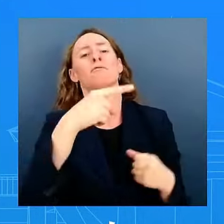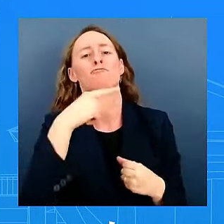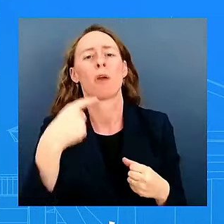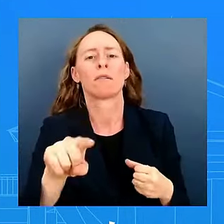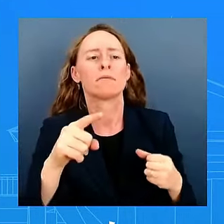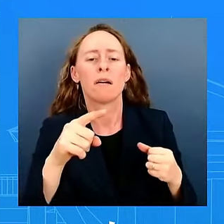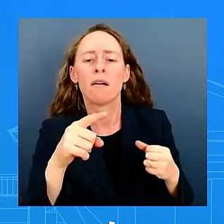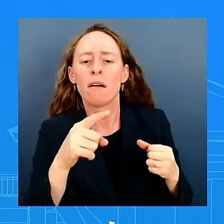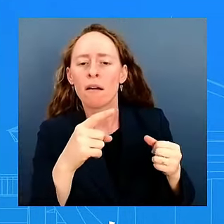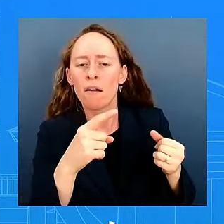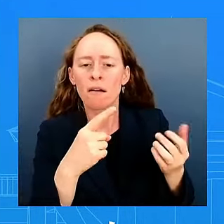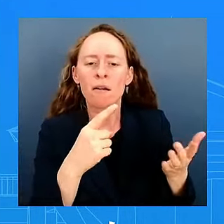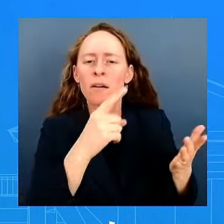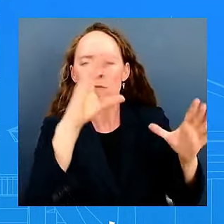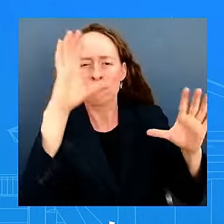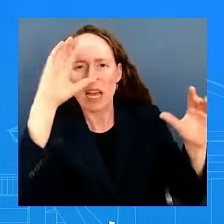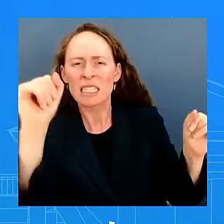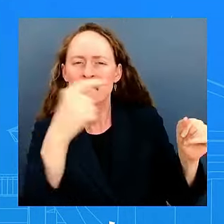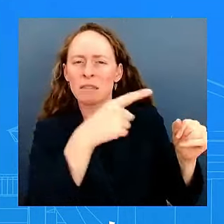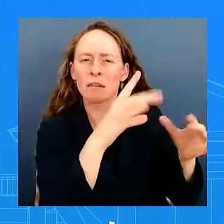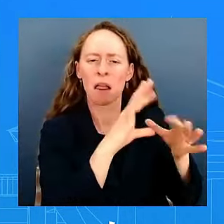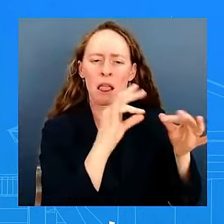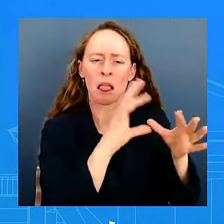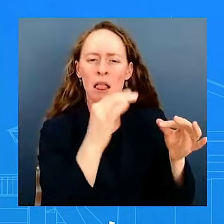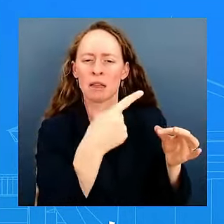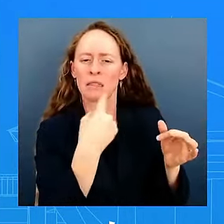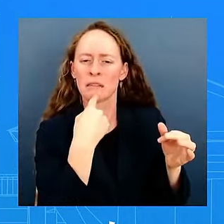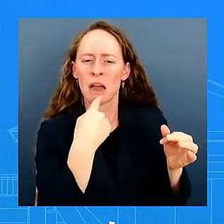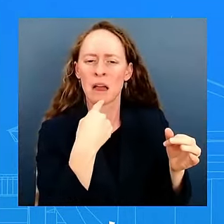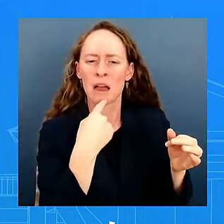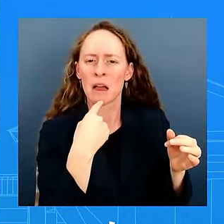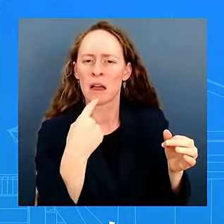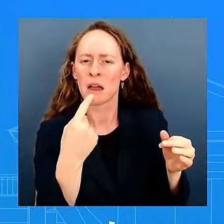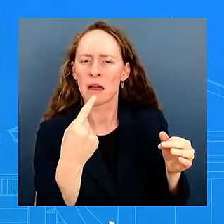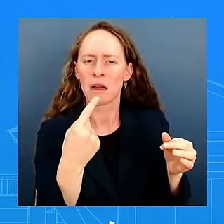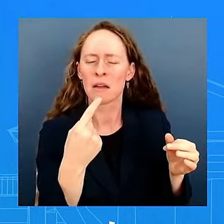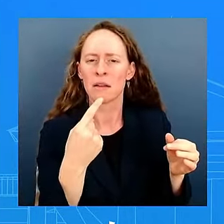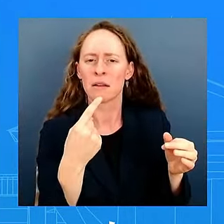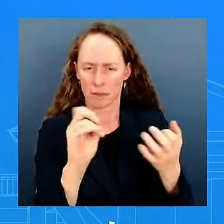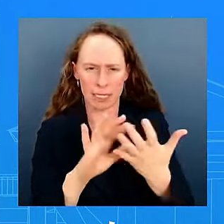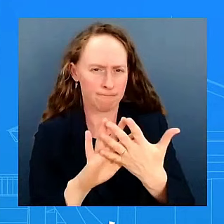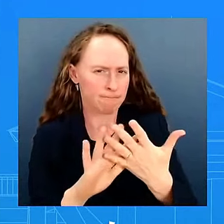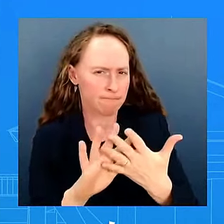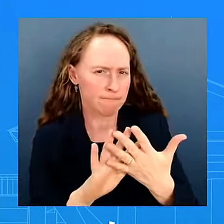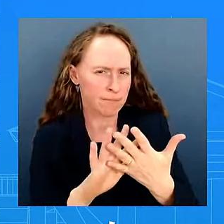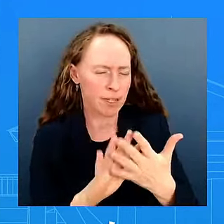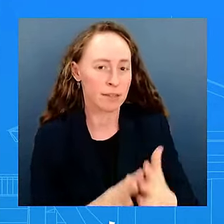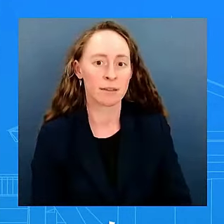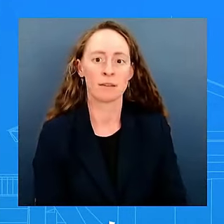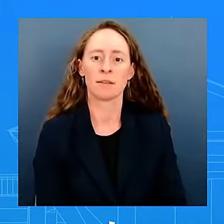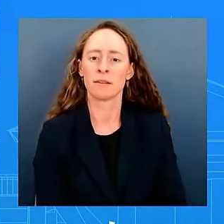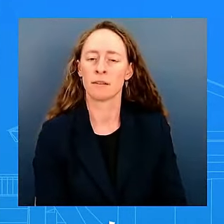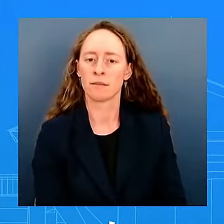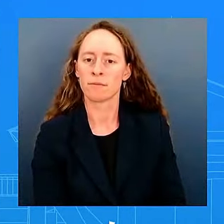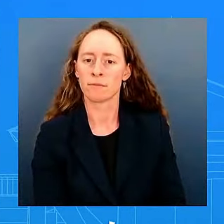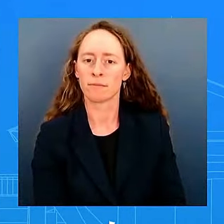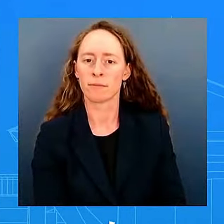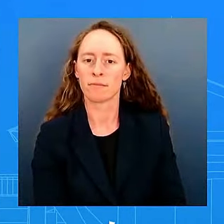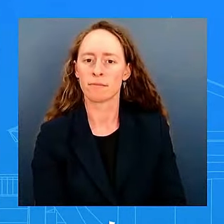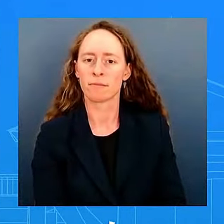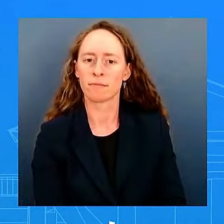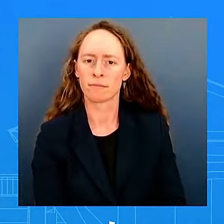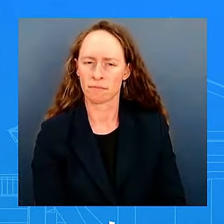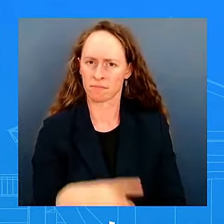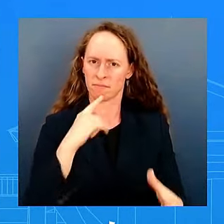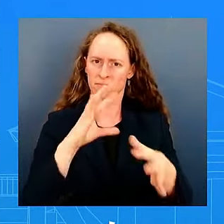nato members um and considering article 5 of nato charter how what type of